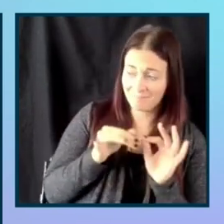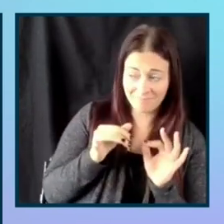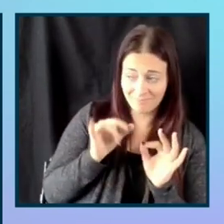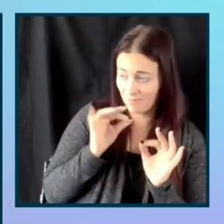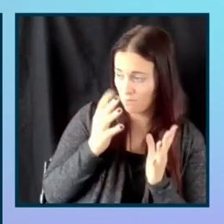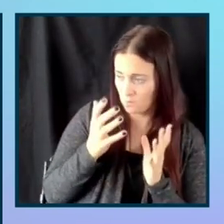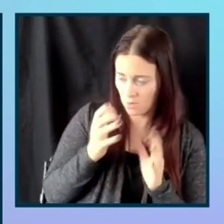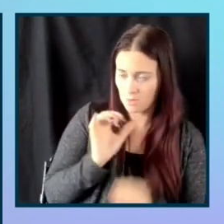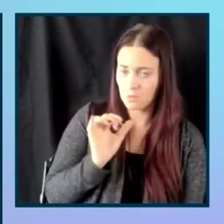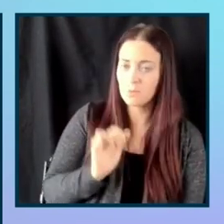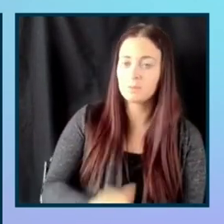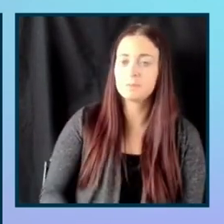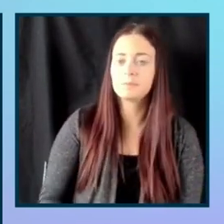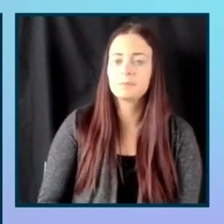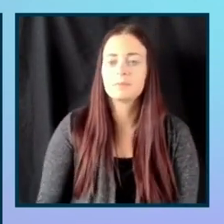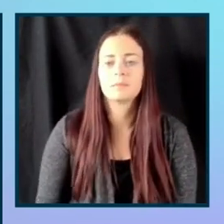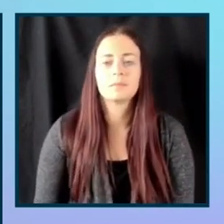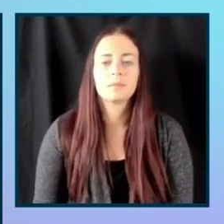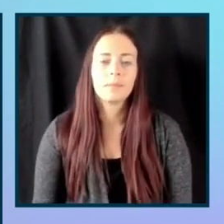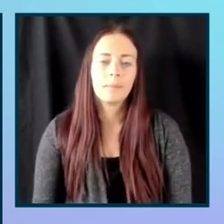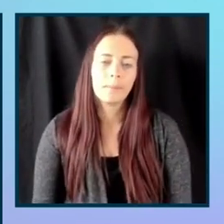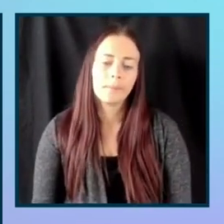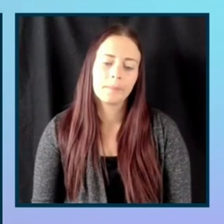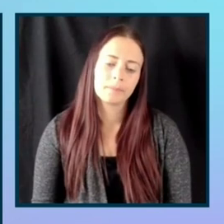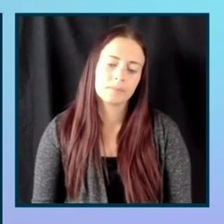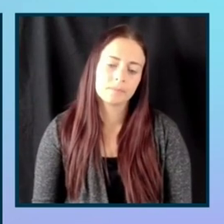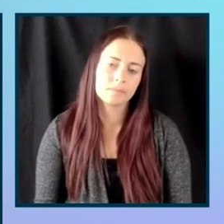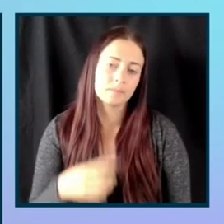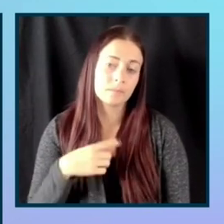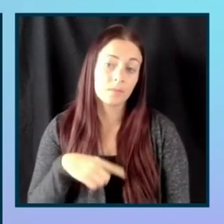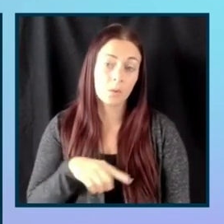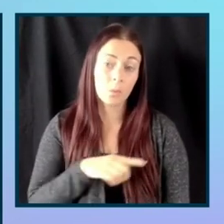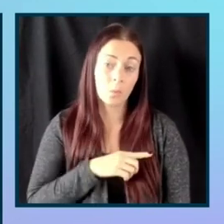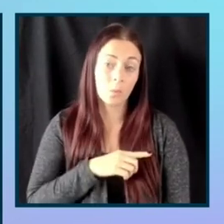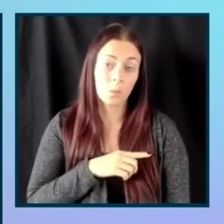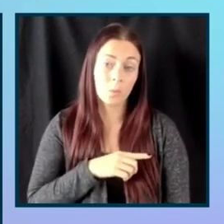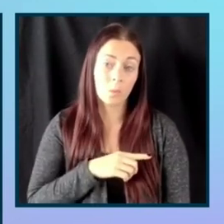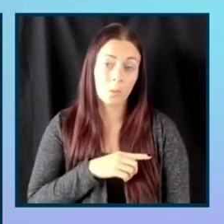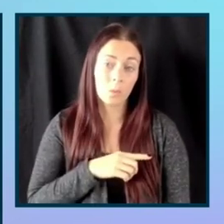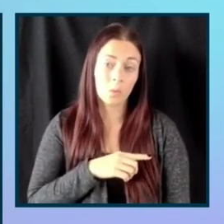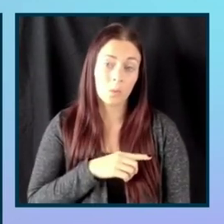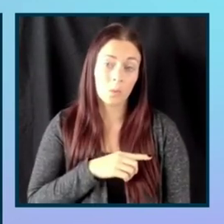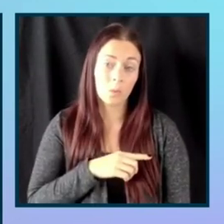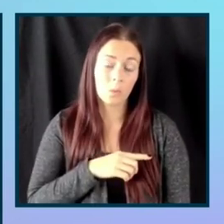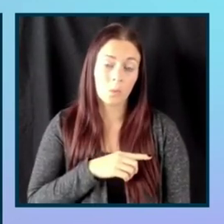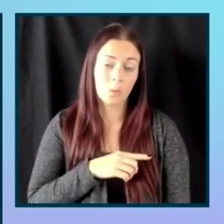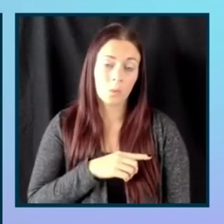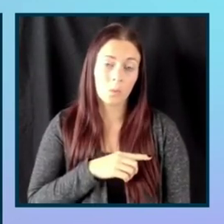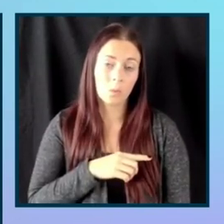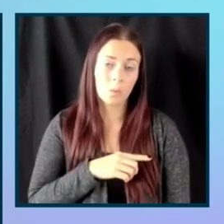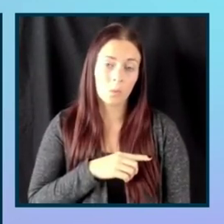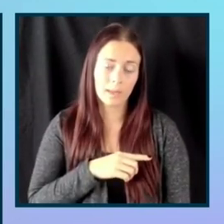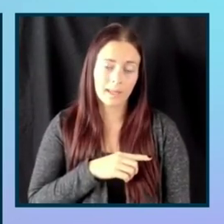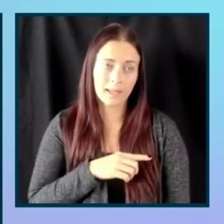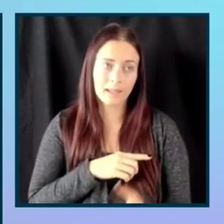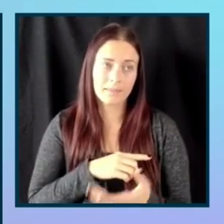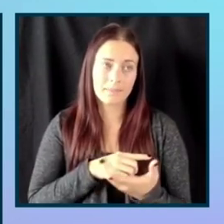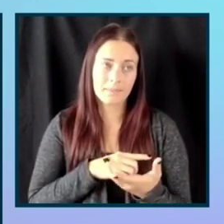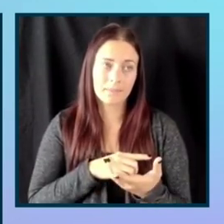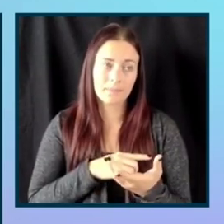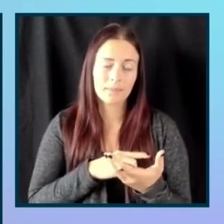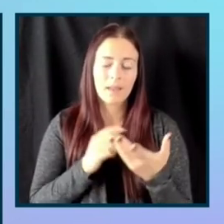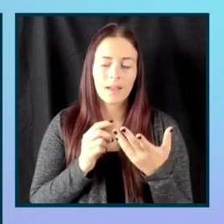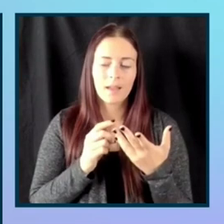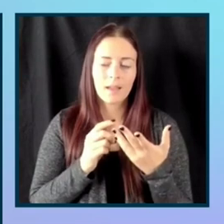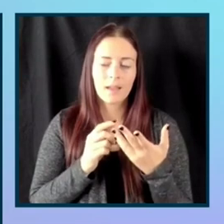We work so that 1% wins count. So knowing what